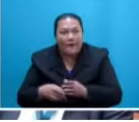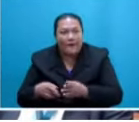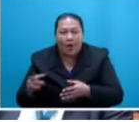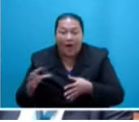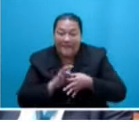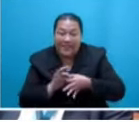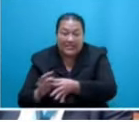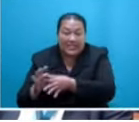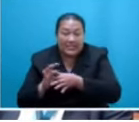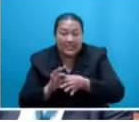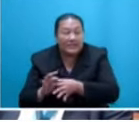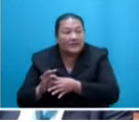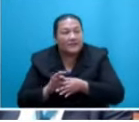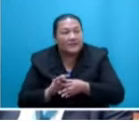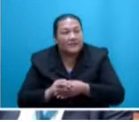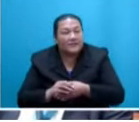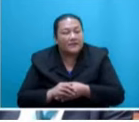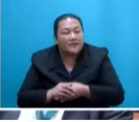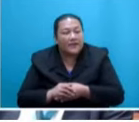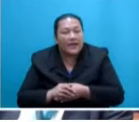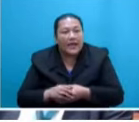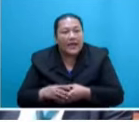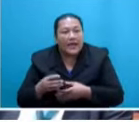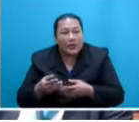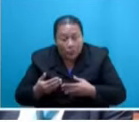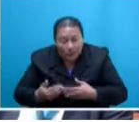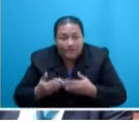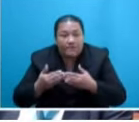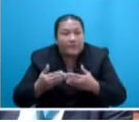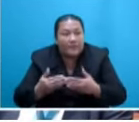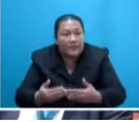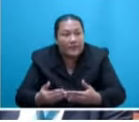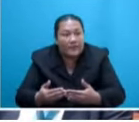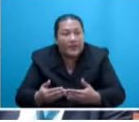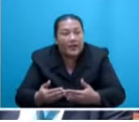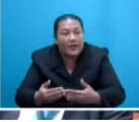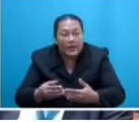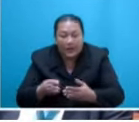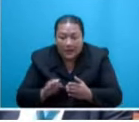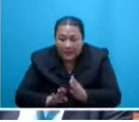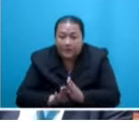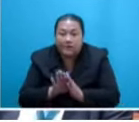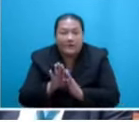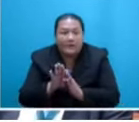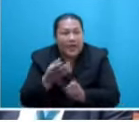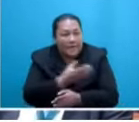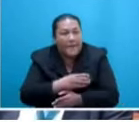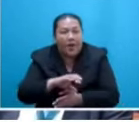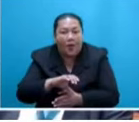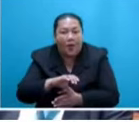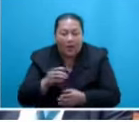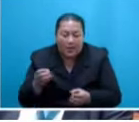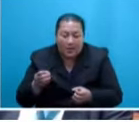steps to ensure, maintain and enhance the independence of the employment tribunal and empower the tribunal with